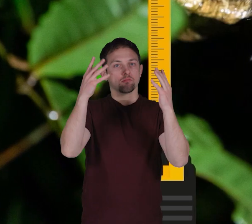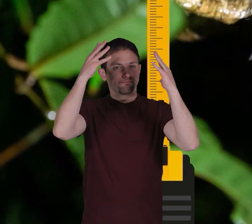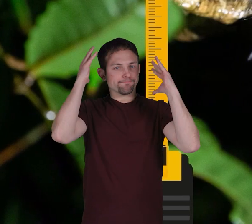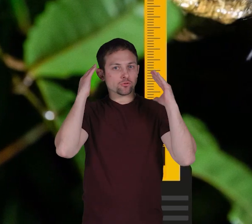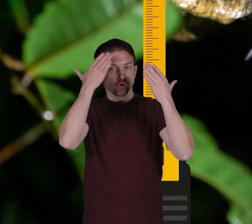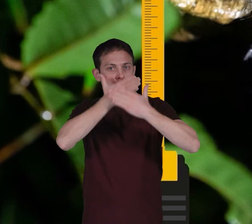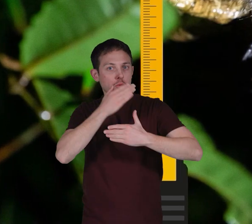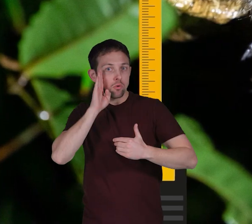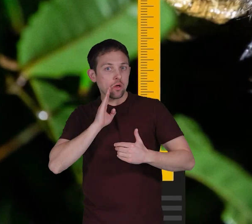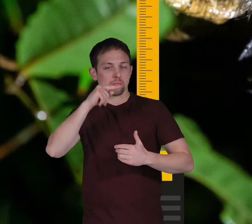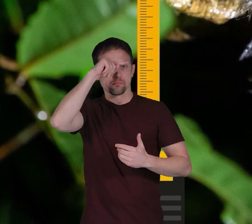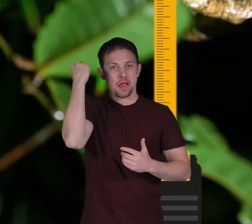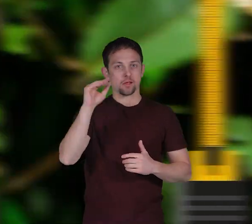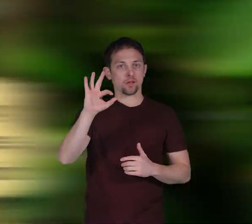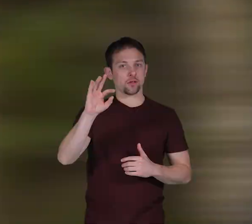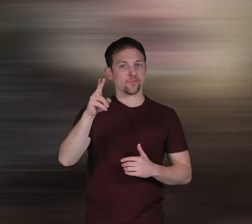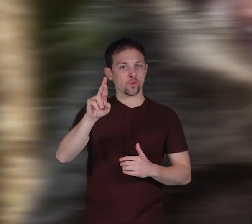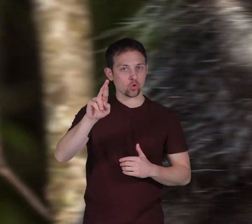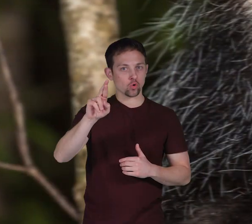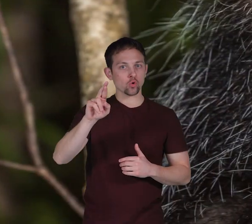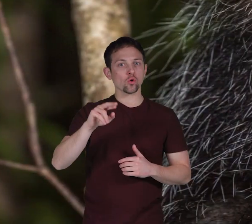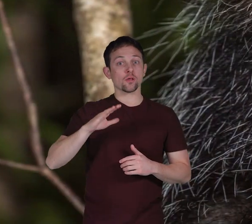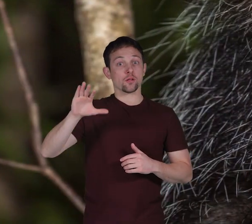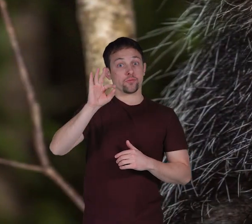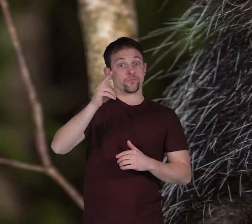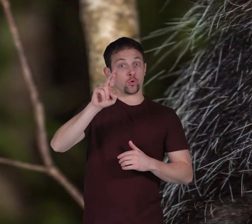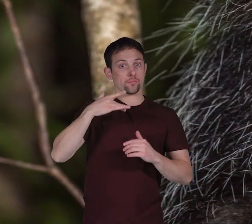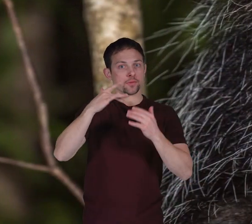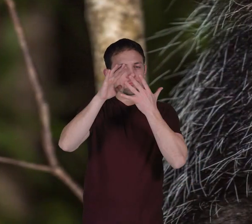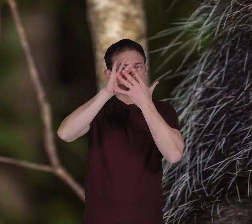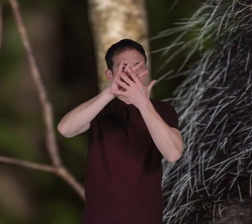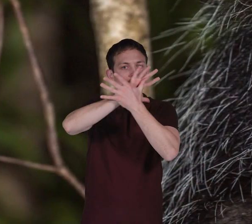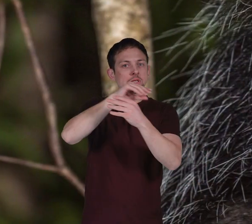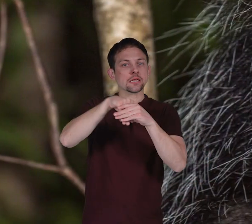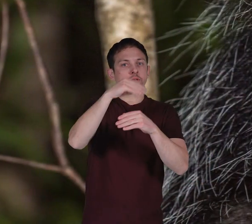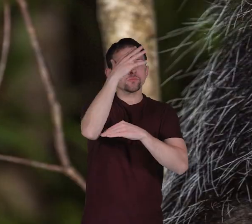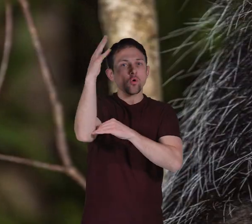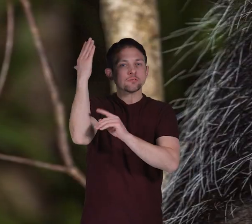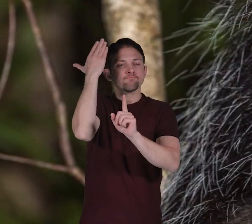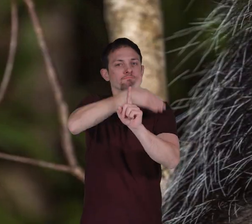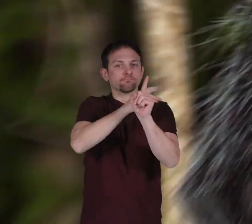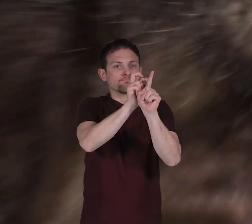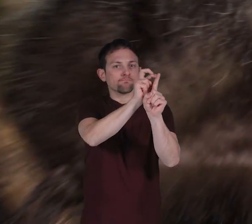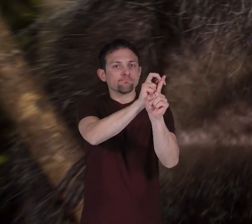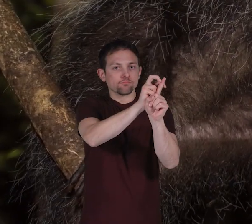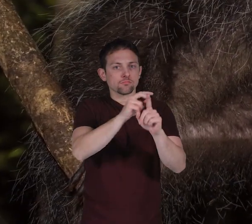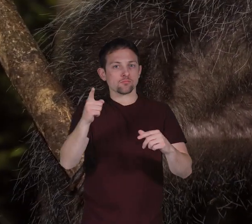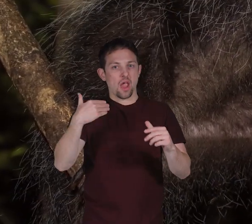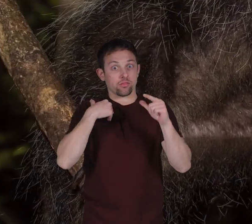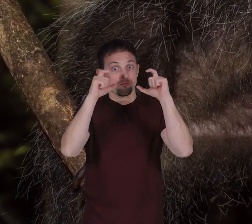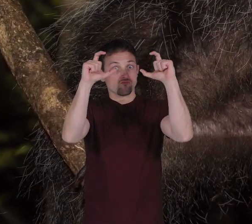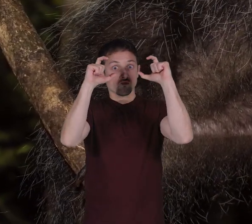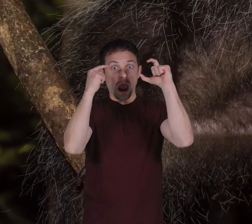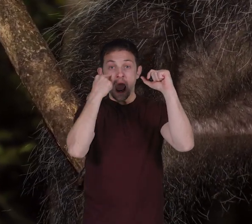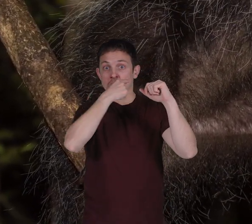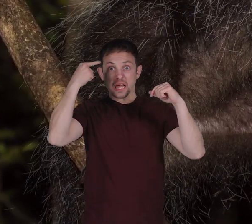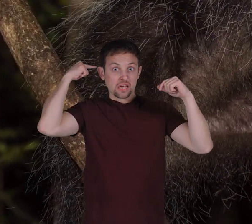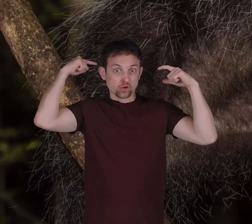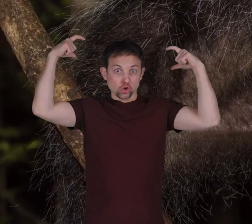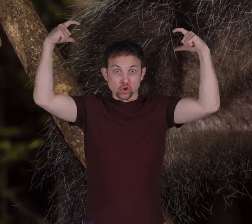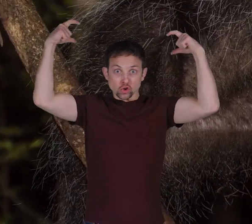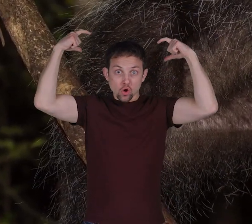in coarse dark brown or black fur their fur acts as camouflage in the dense forest they have bulging eyes